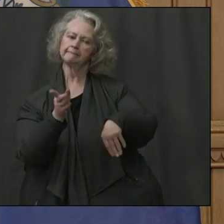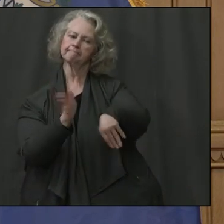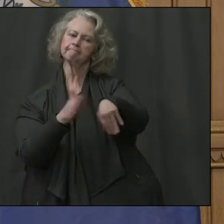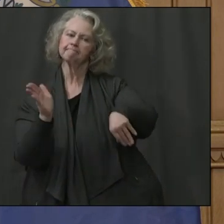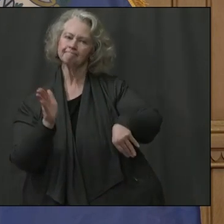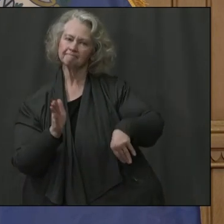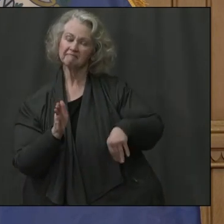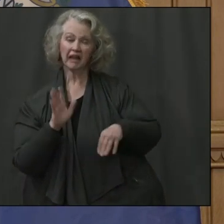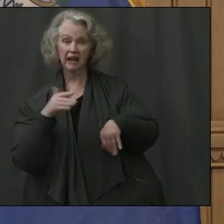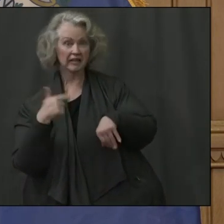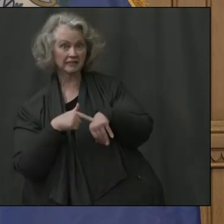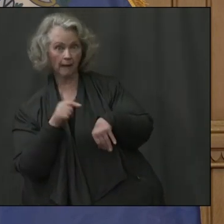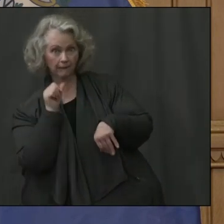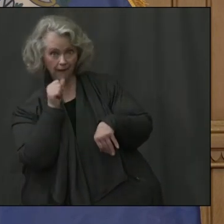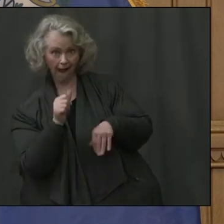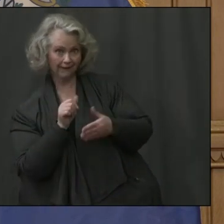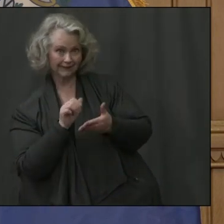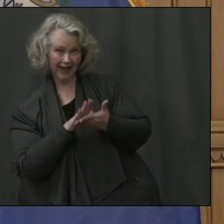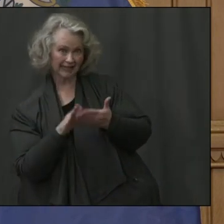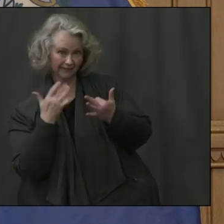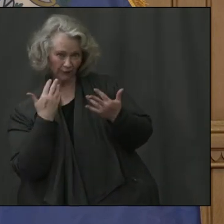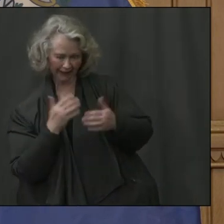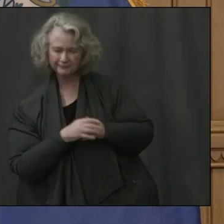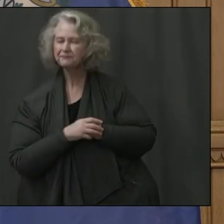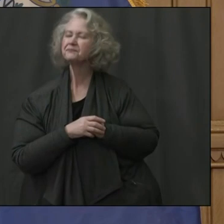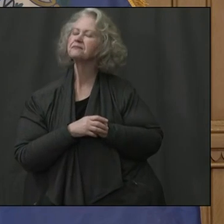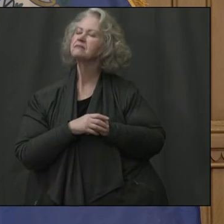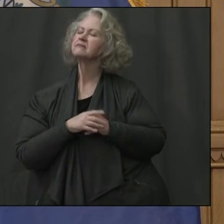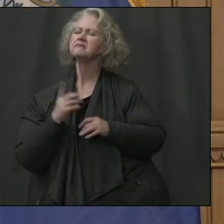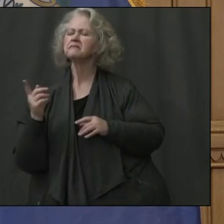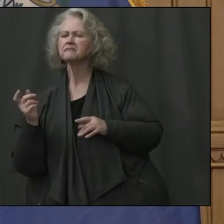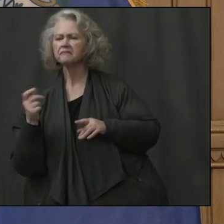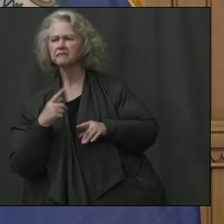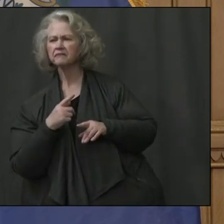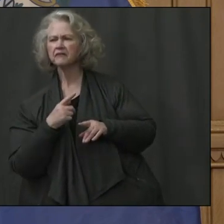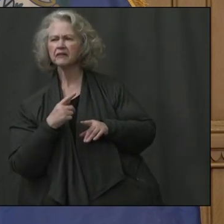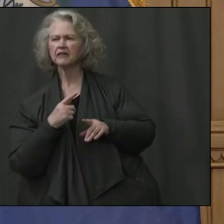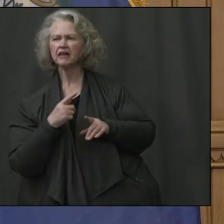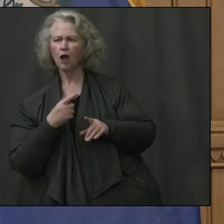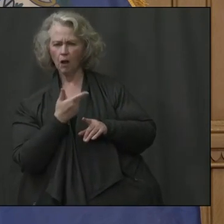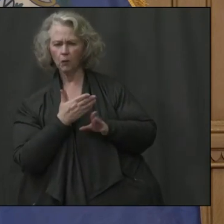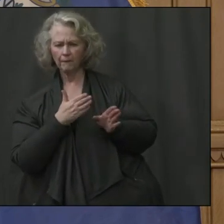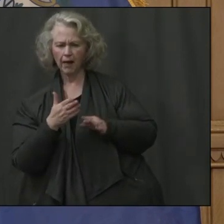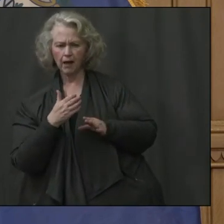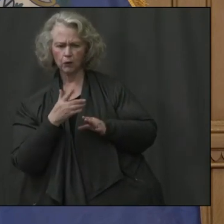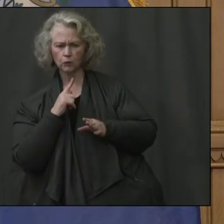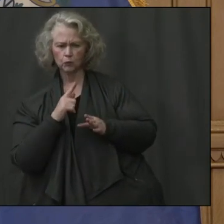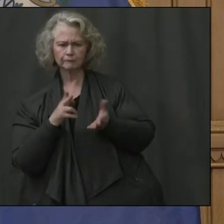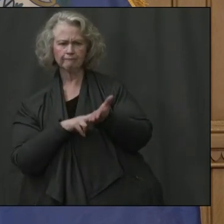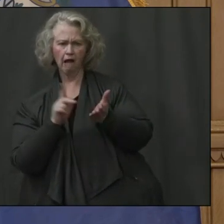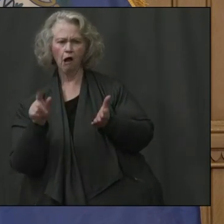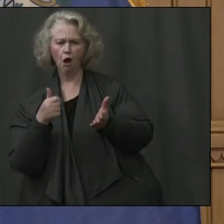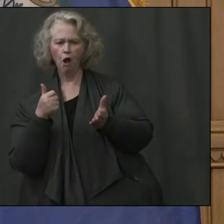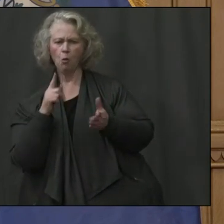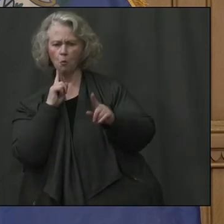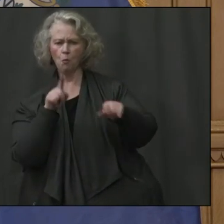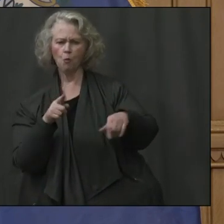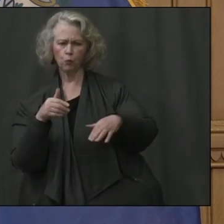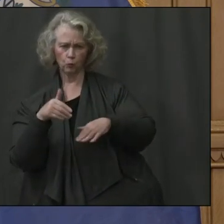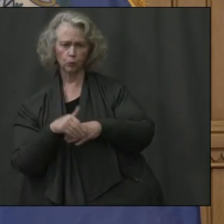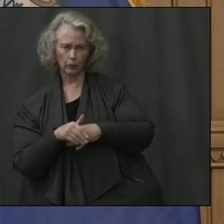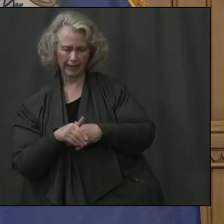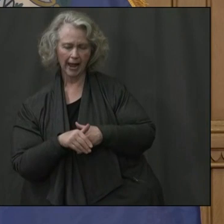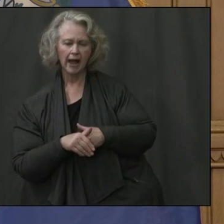a friendly talking to next time. Um, you're expected to, um, sign another executive order tonight. Um, is there anything